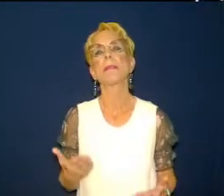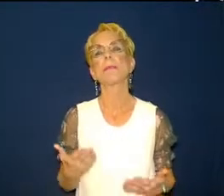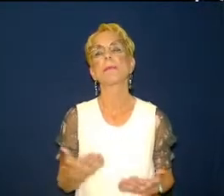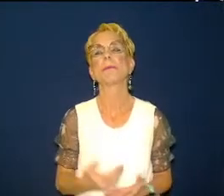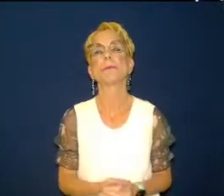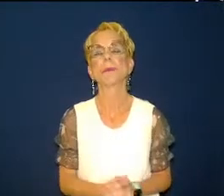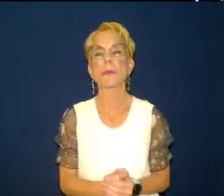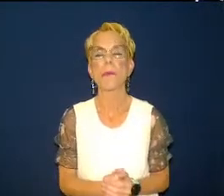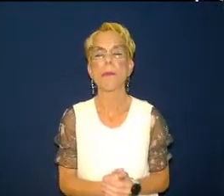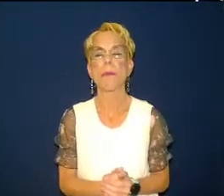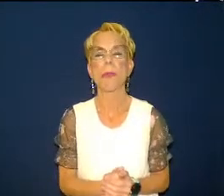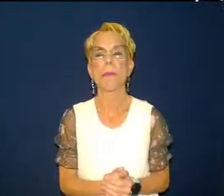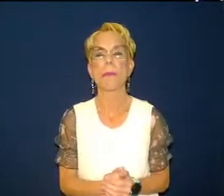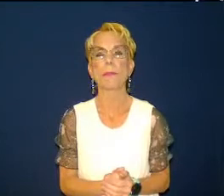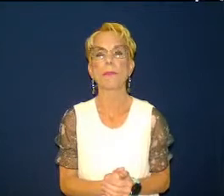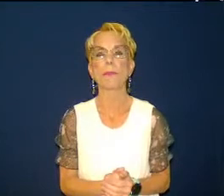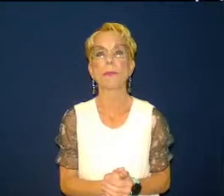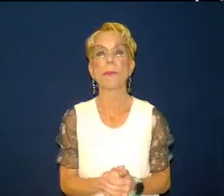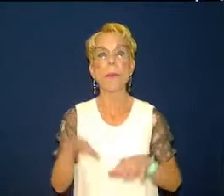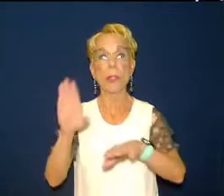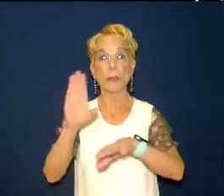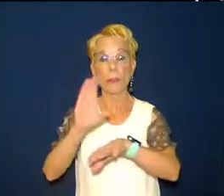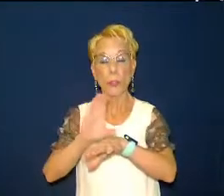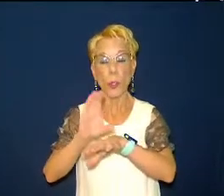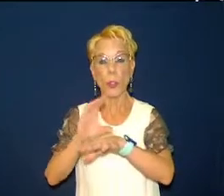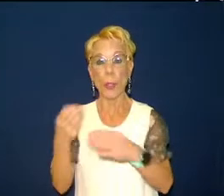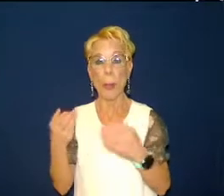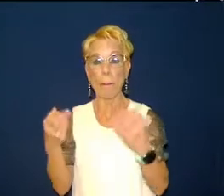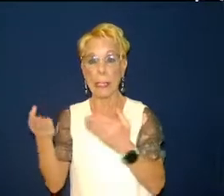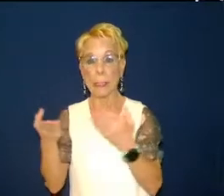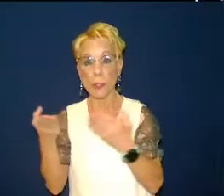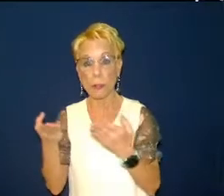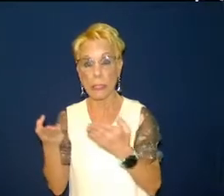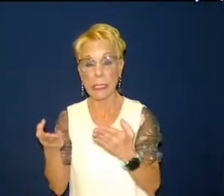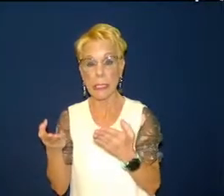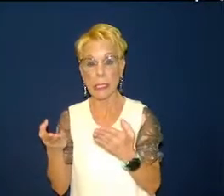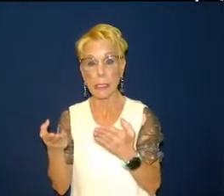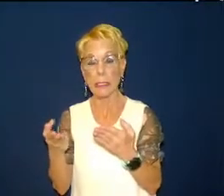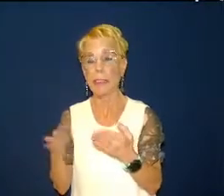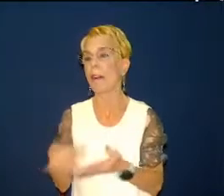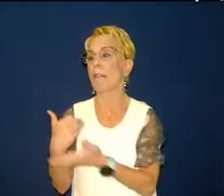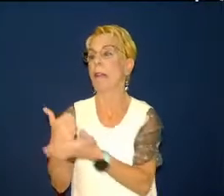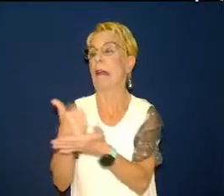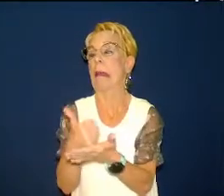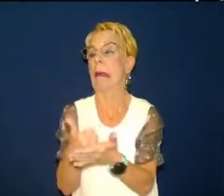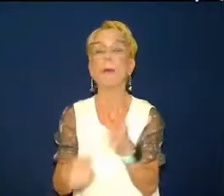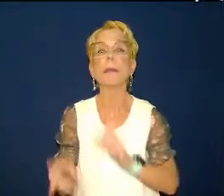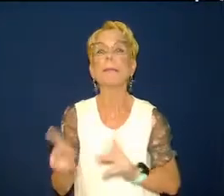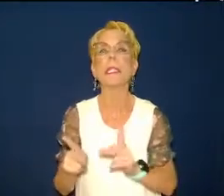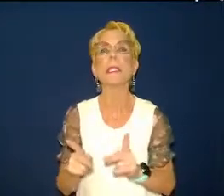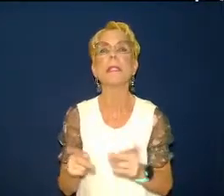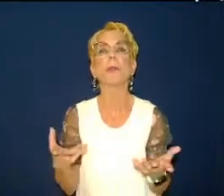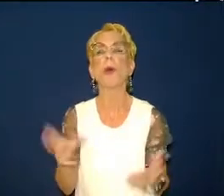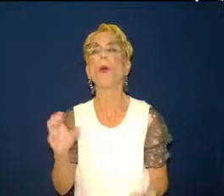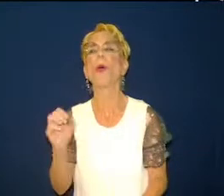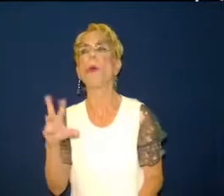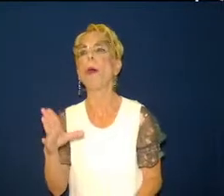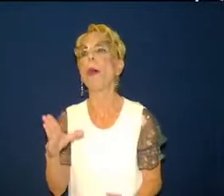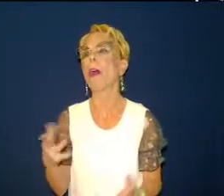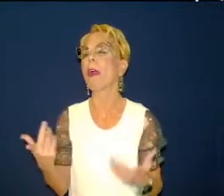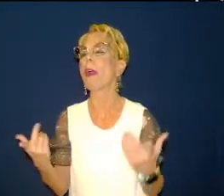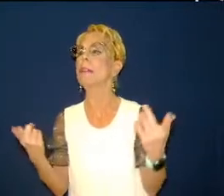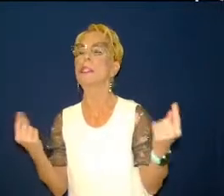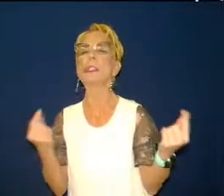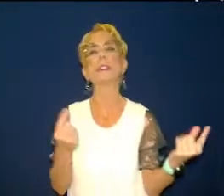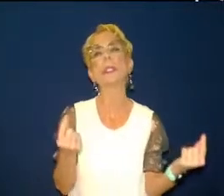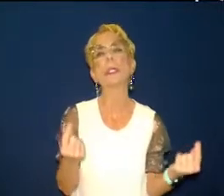they're for us and me and my three and and all that and see what happens it's so easy for a church to hang their